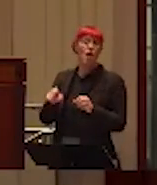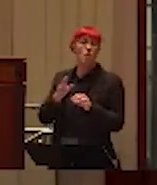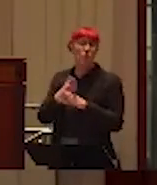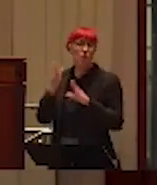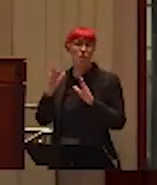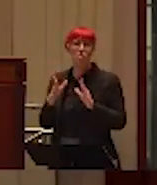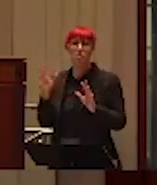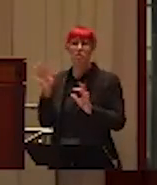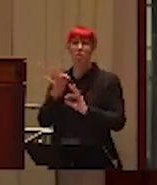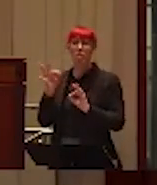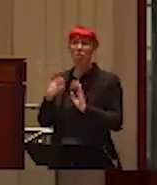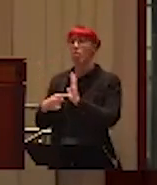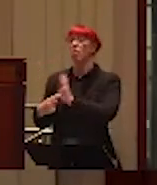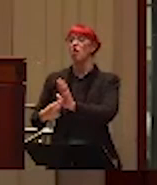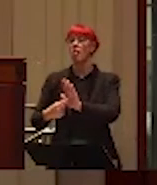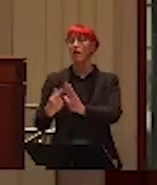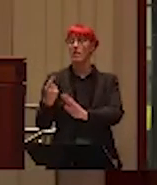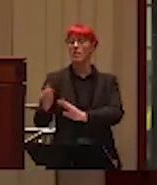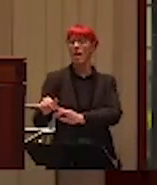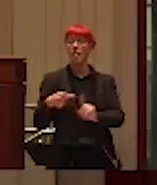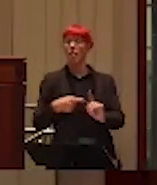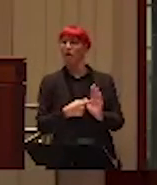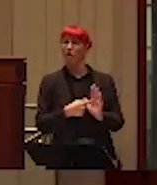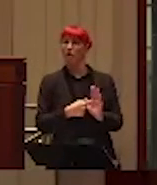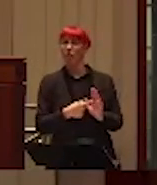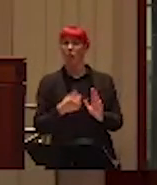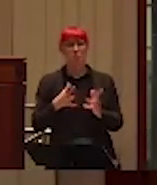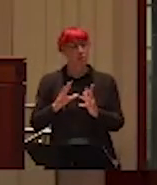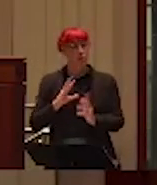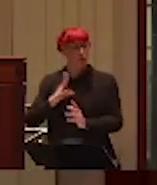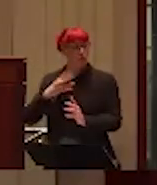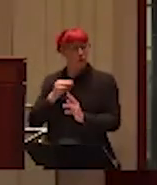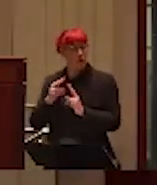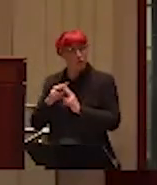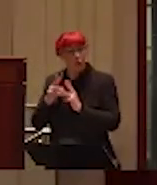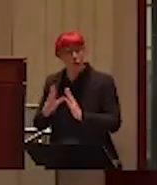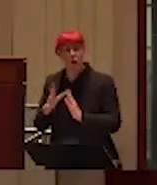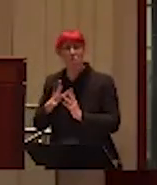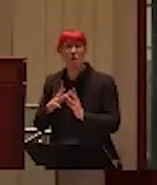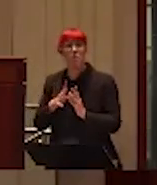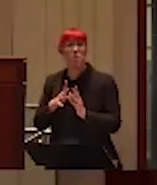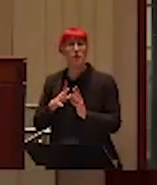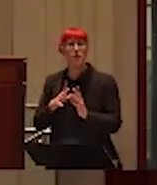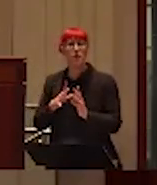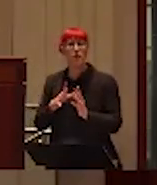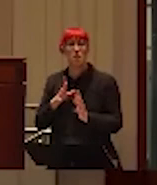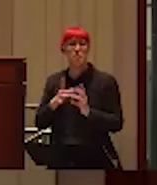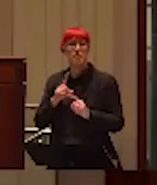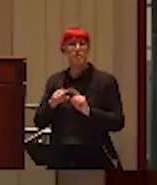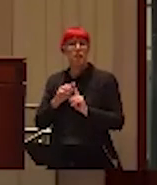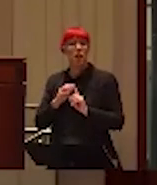of their orientation or for trans couples critiquing someone's ability to pass with